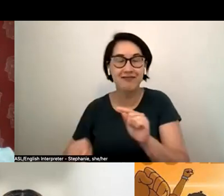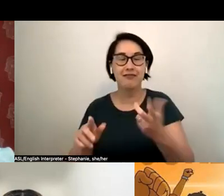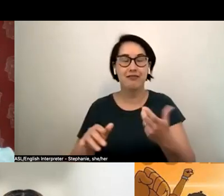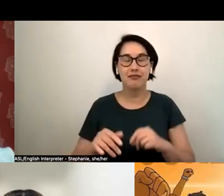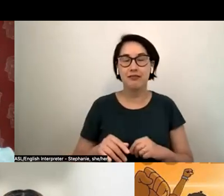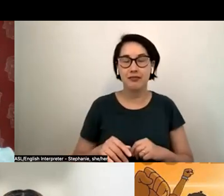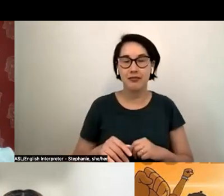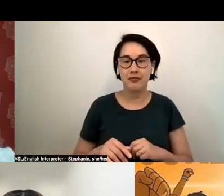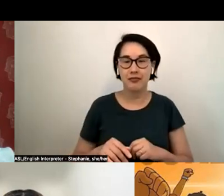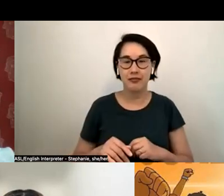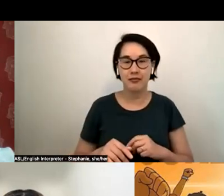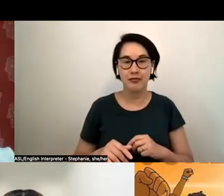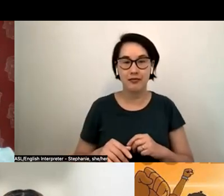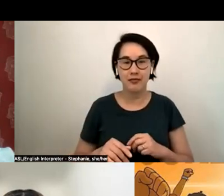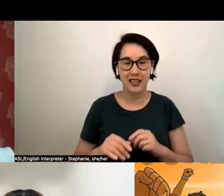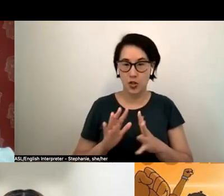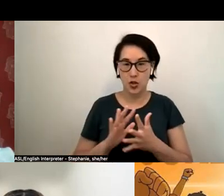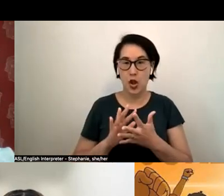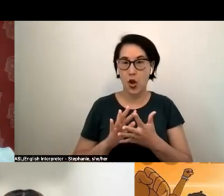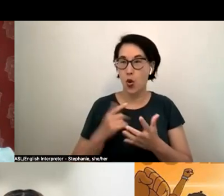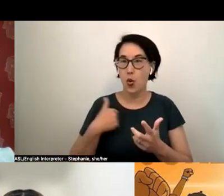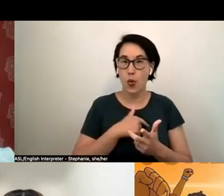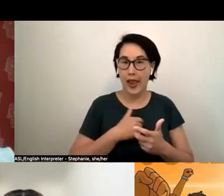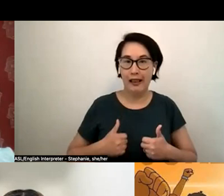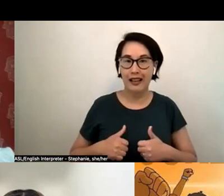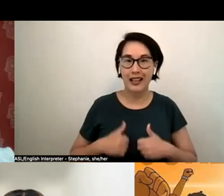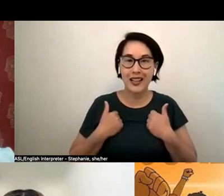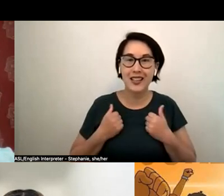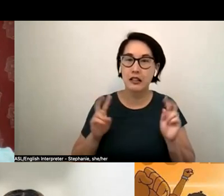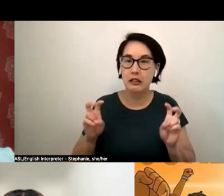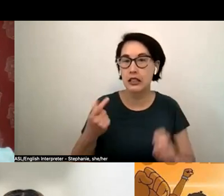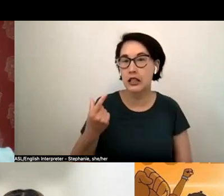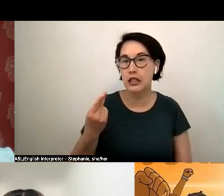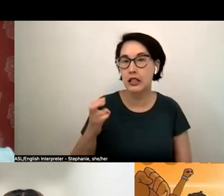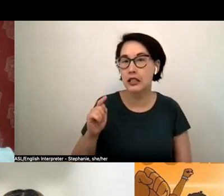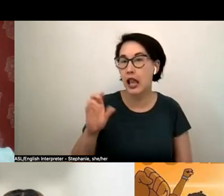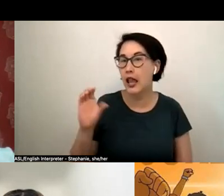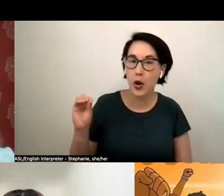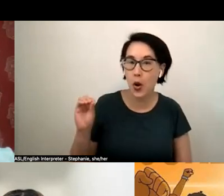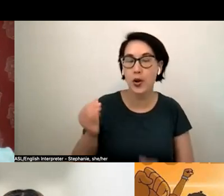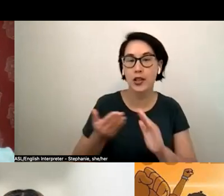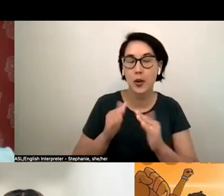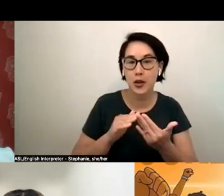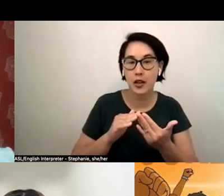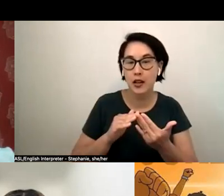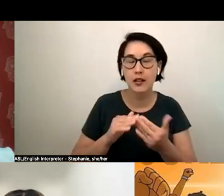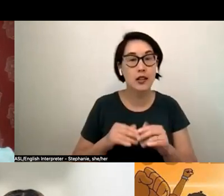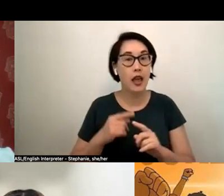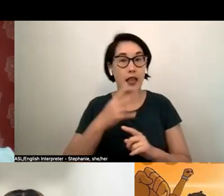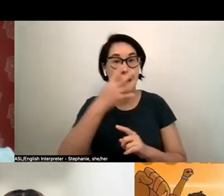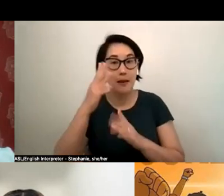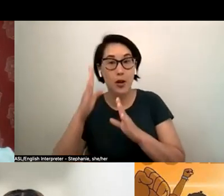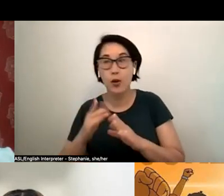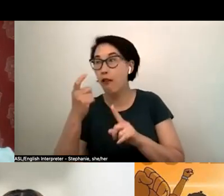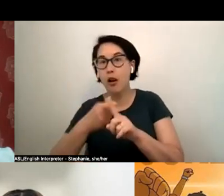in these ghetto-fied communities right we're all in these hoods and then immigrants come